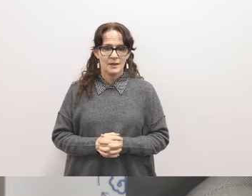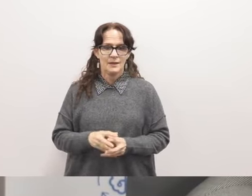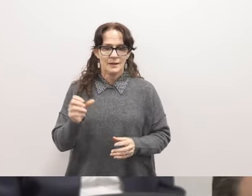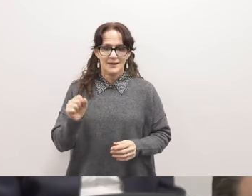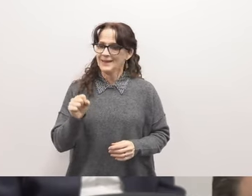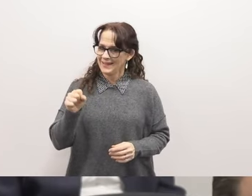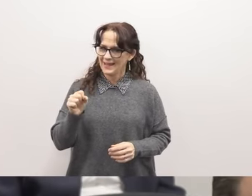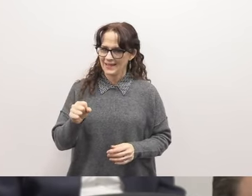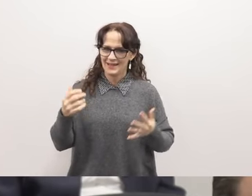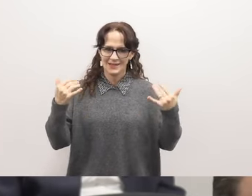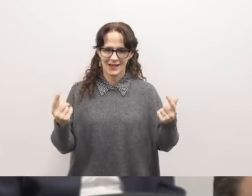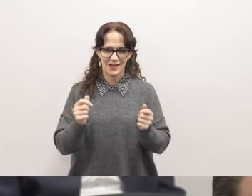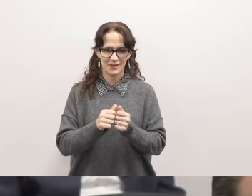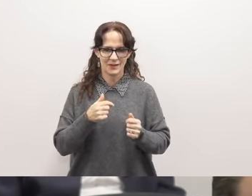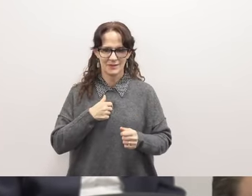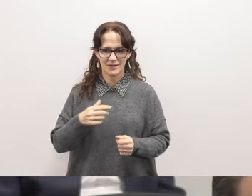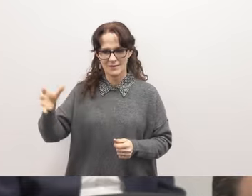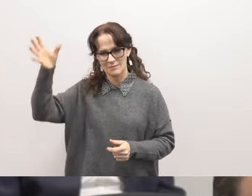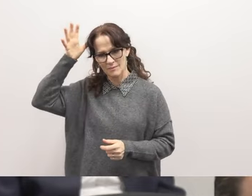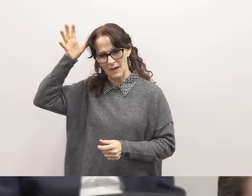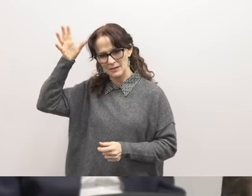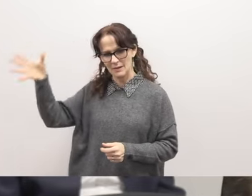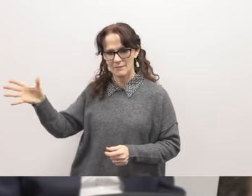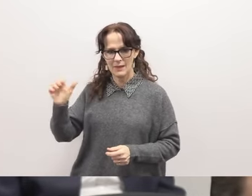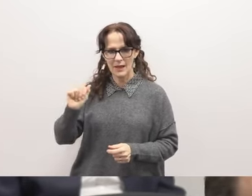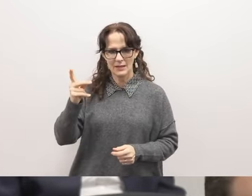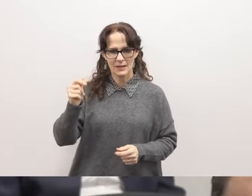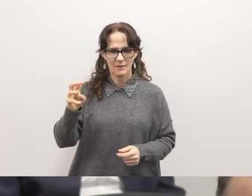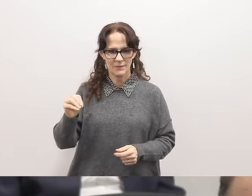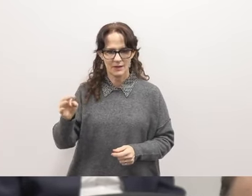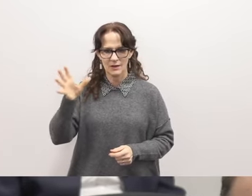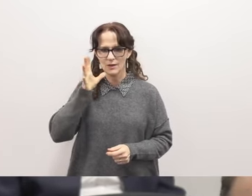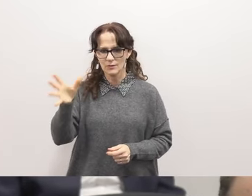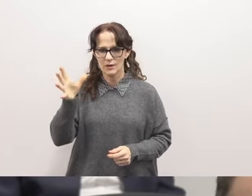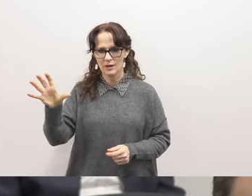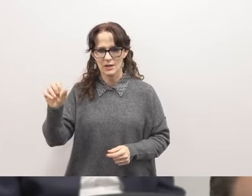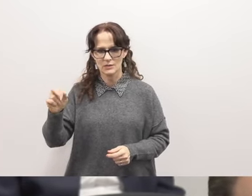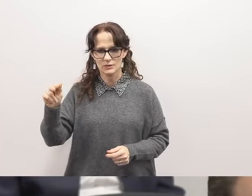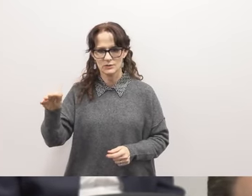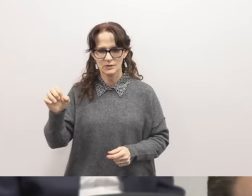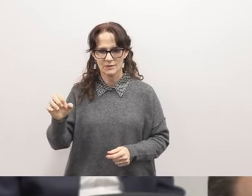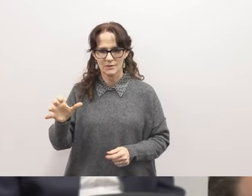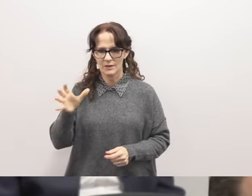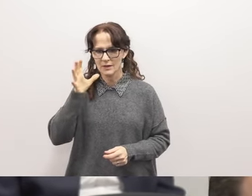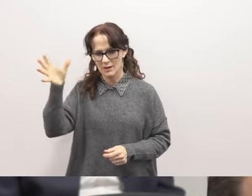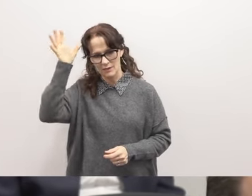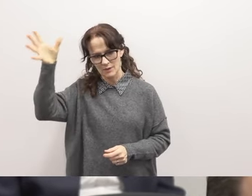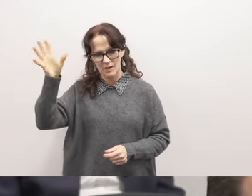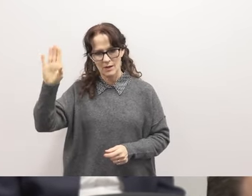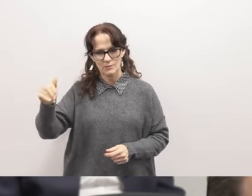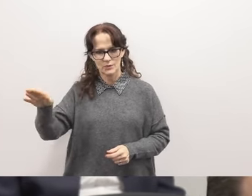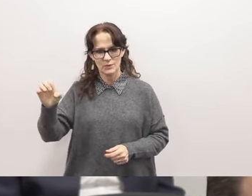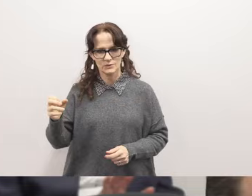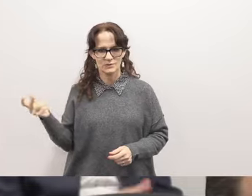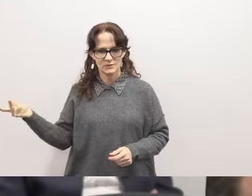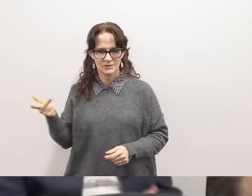um today with me i have my dad adam my grandmother susie and my grandpa bruce